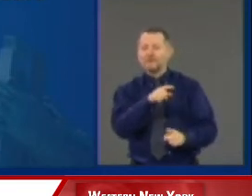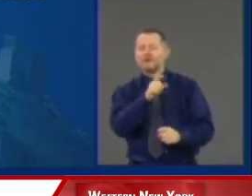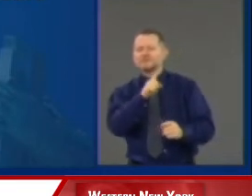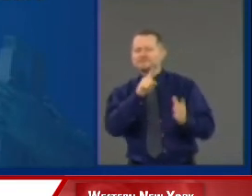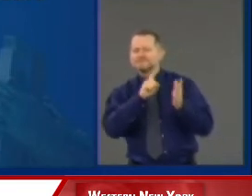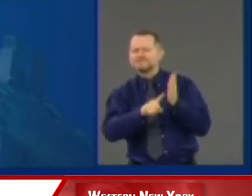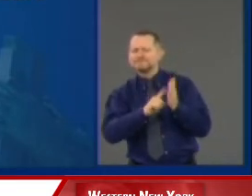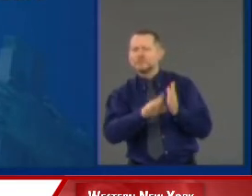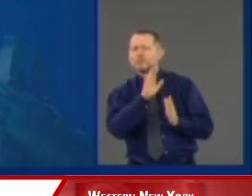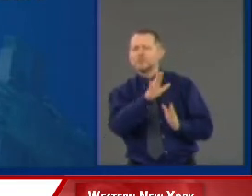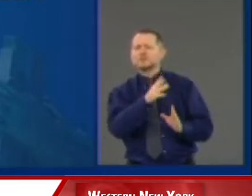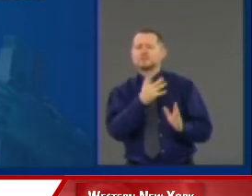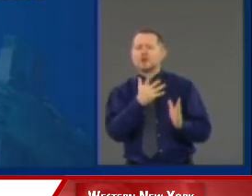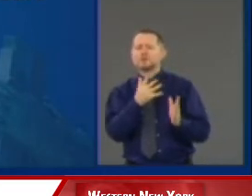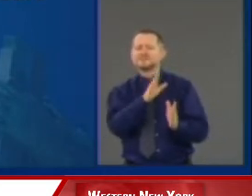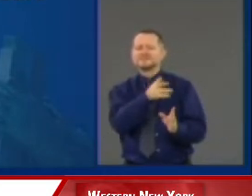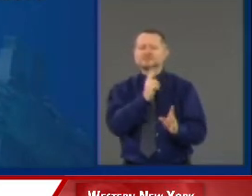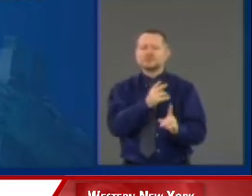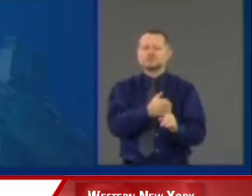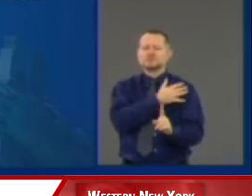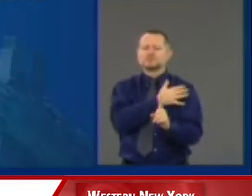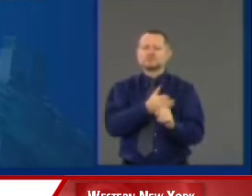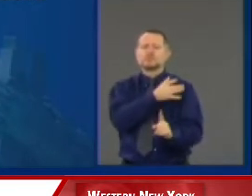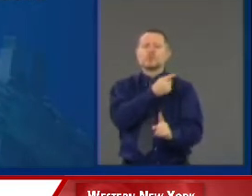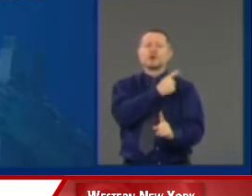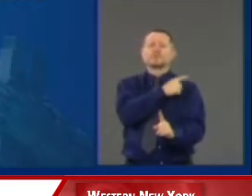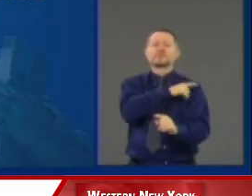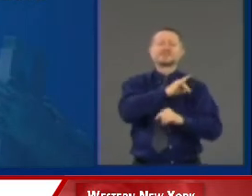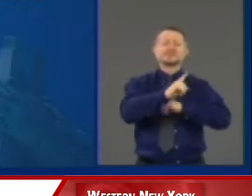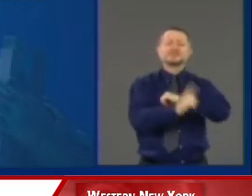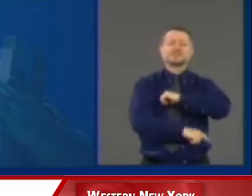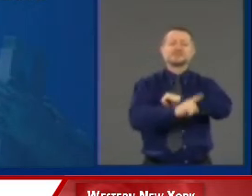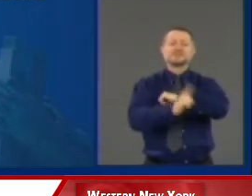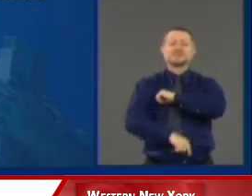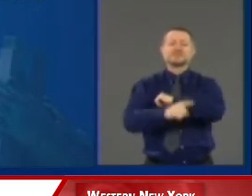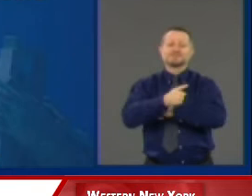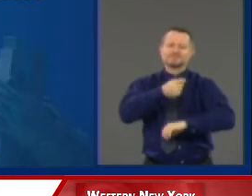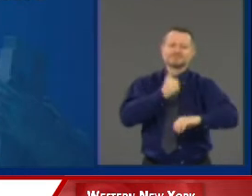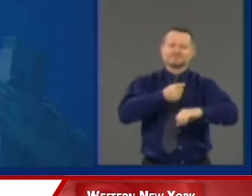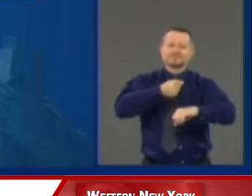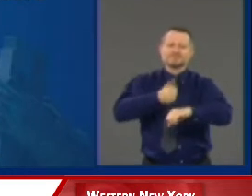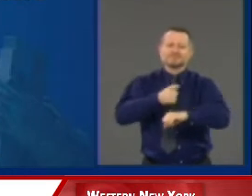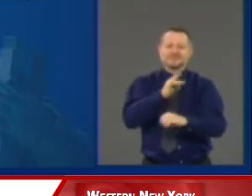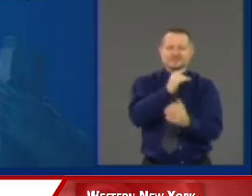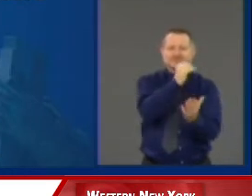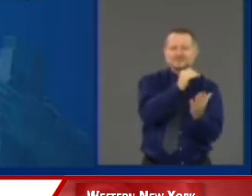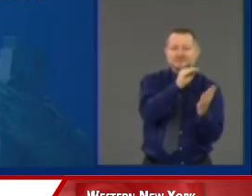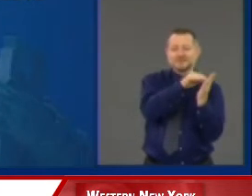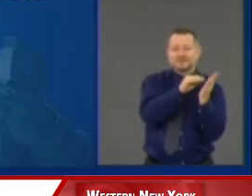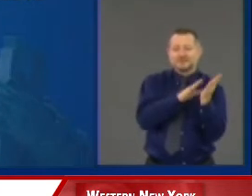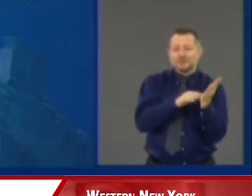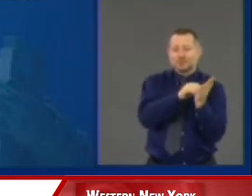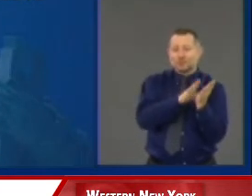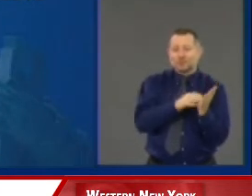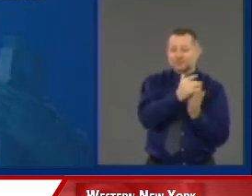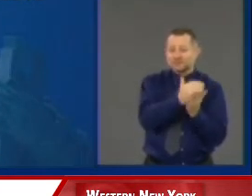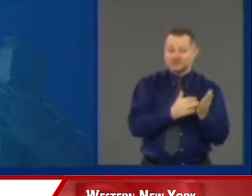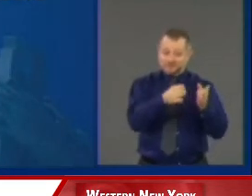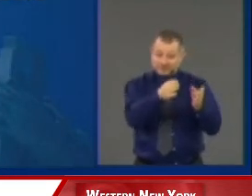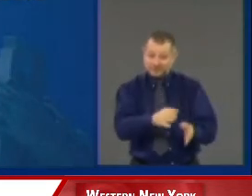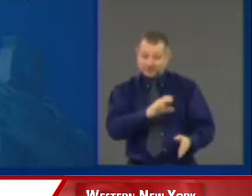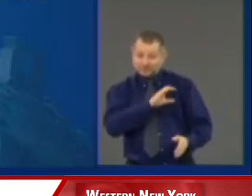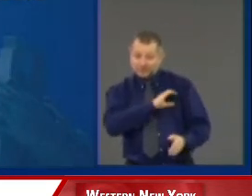not relevant? Once a police officer is being investigated, if they have